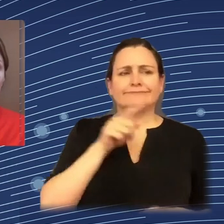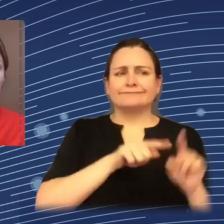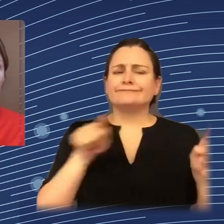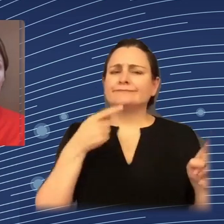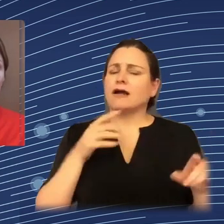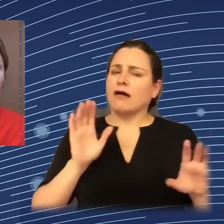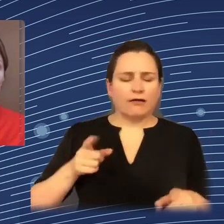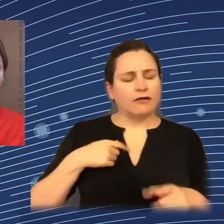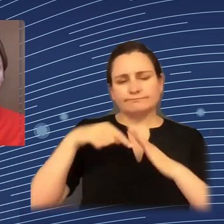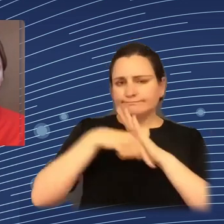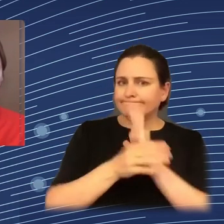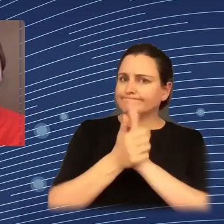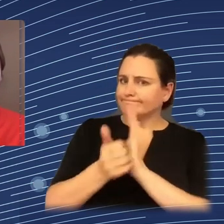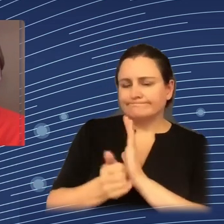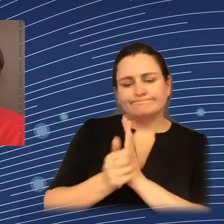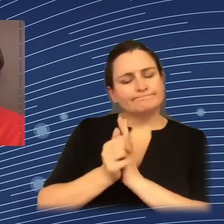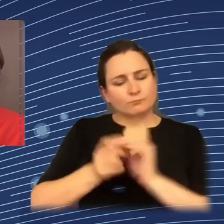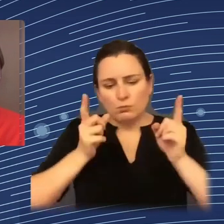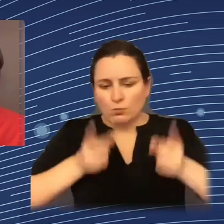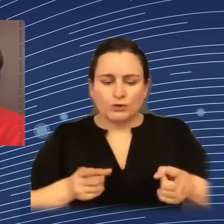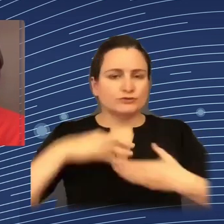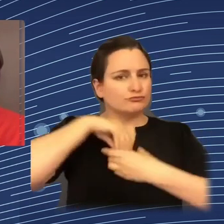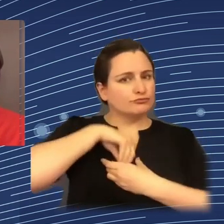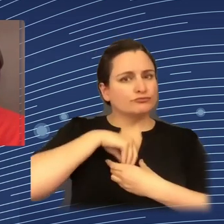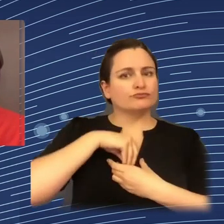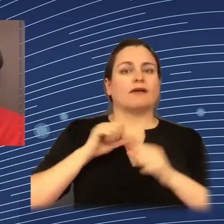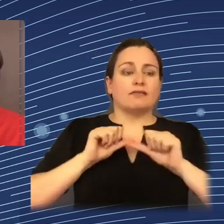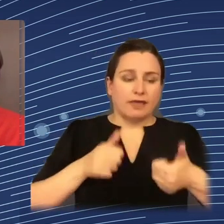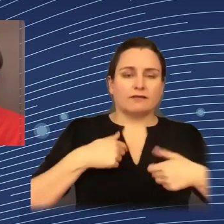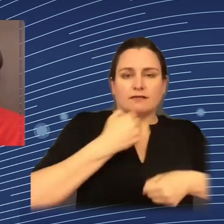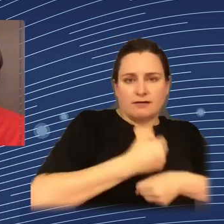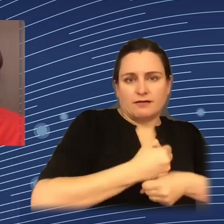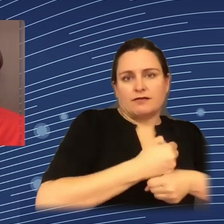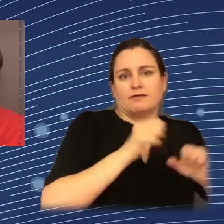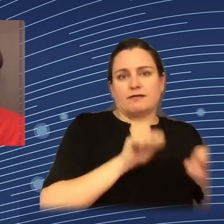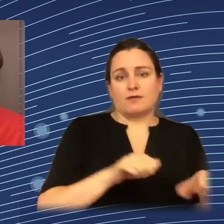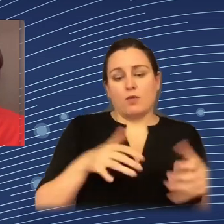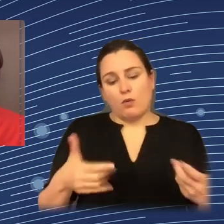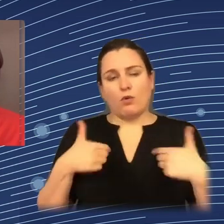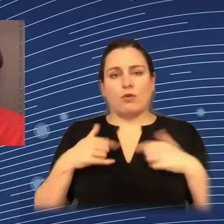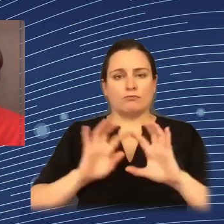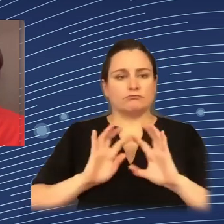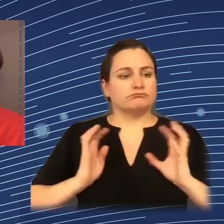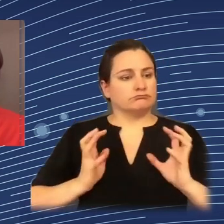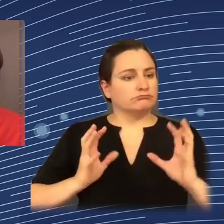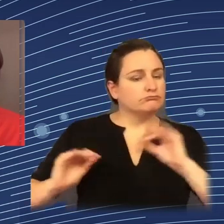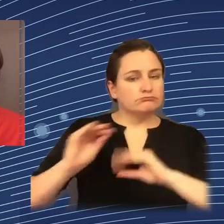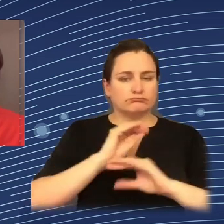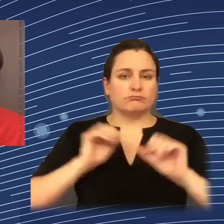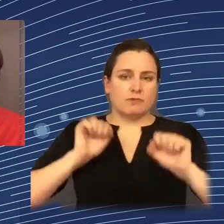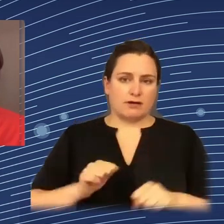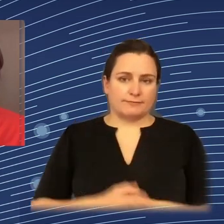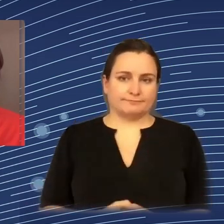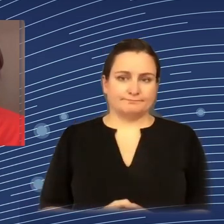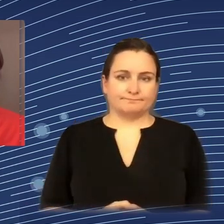is to understand the nitty-gritty details, if you will, of what we are trying to design or co-design? Thank